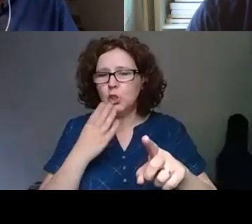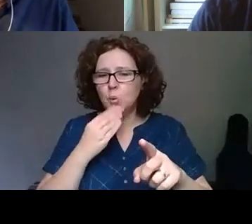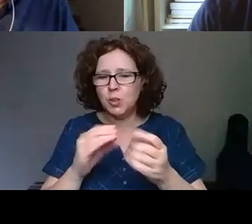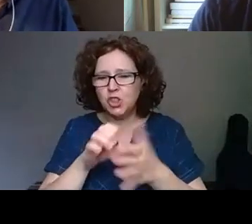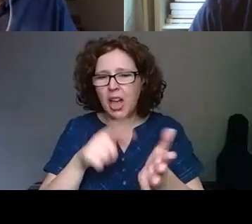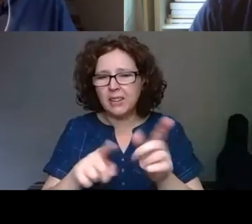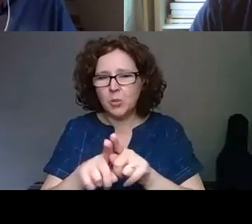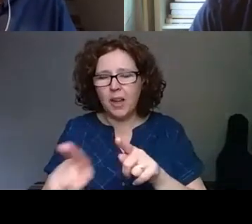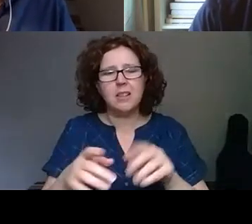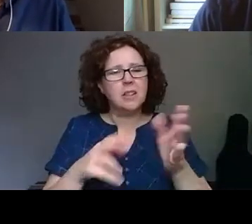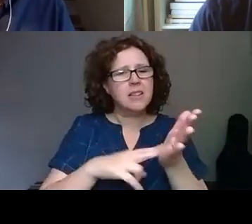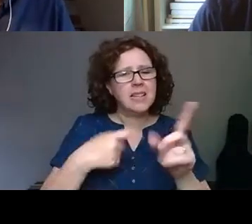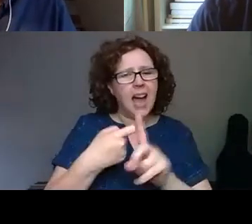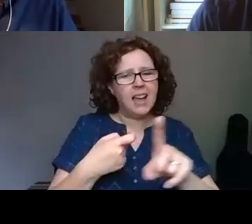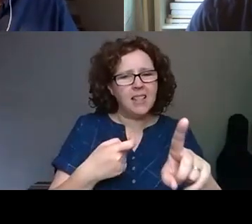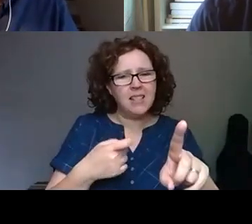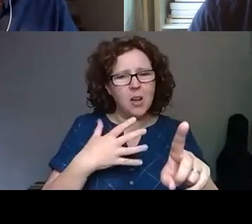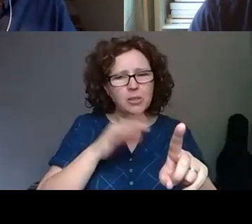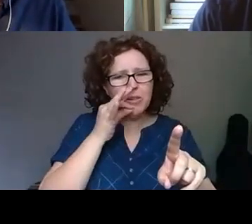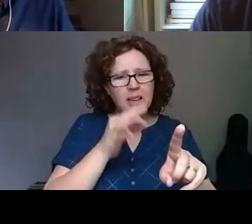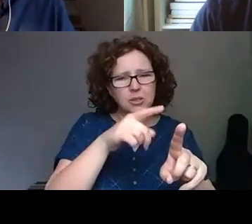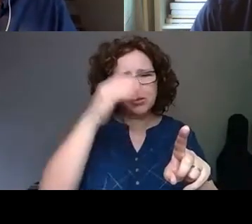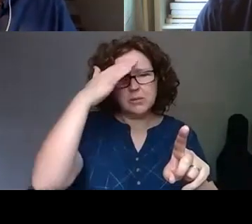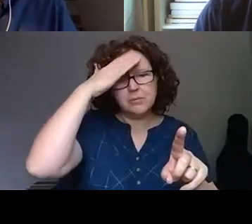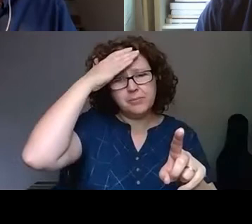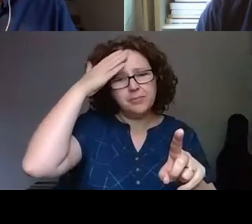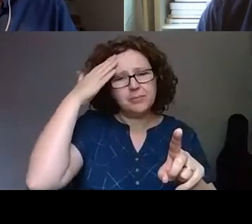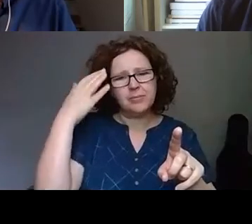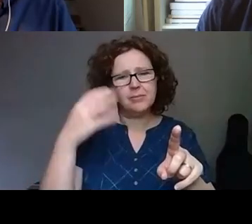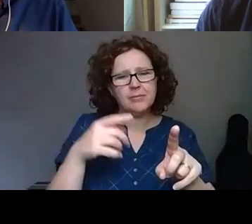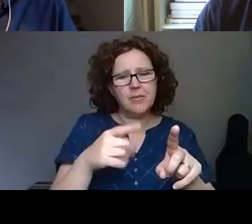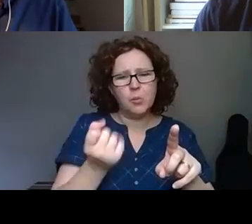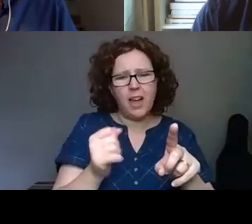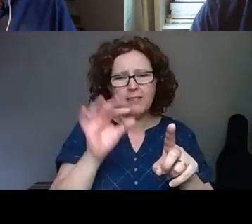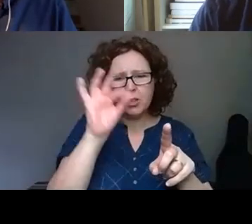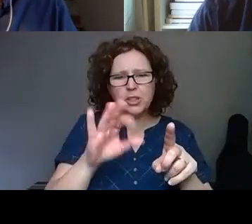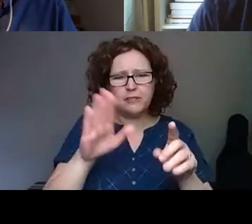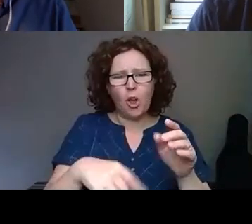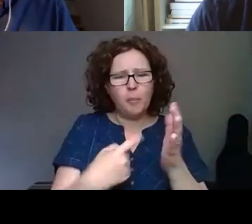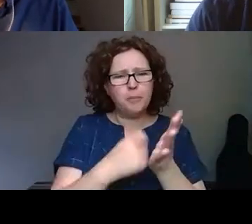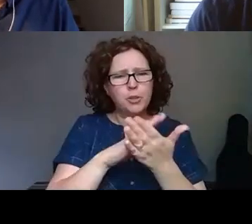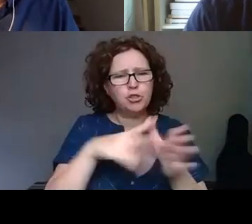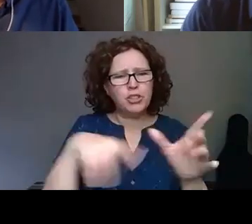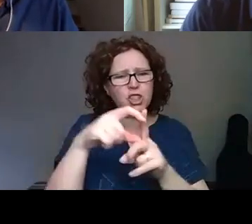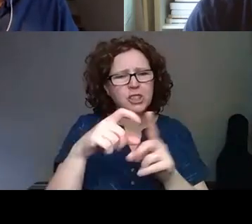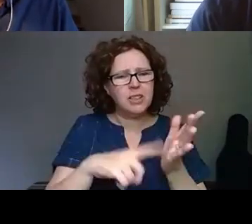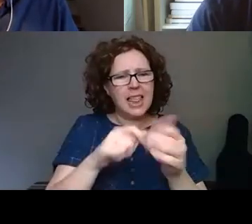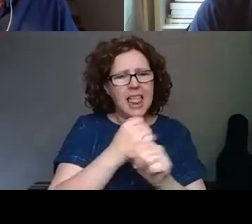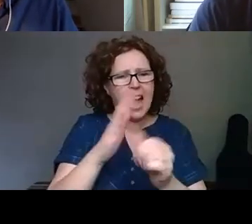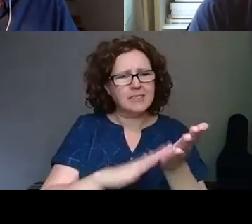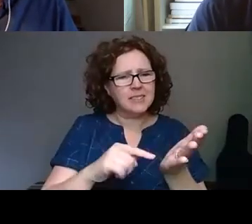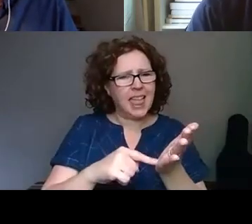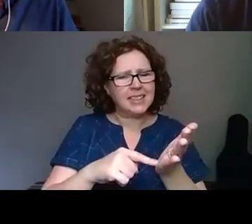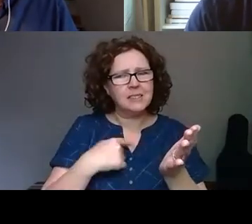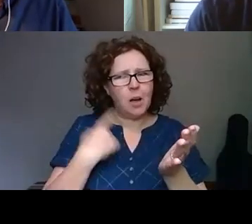Now, can I just turn to you for a moment about about data? We've got a question from Richard Light. I'm wondering whether it is the Richard Light,